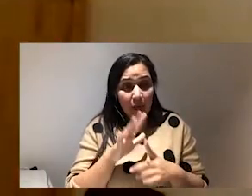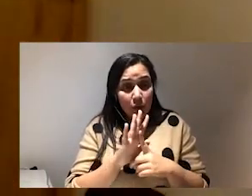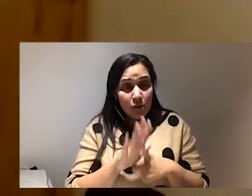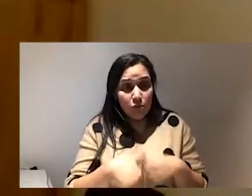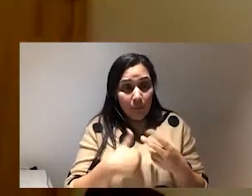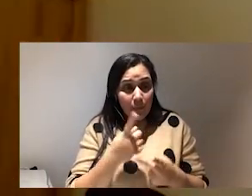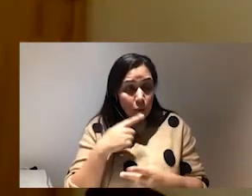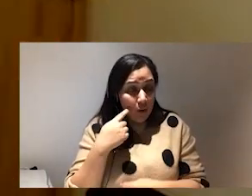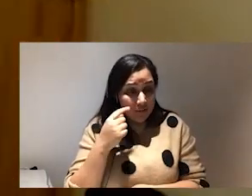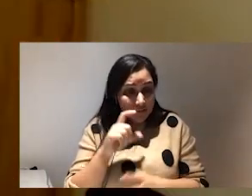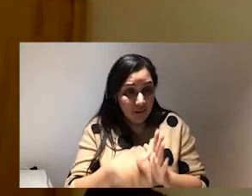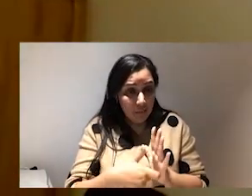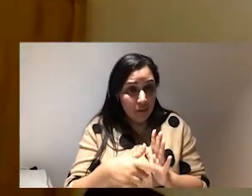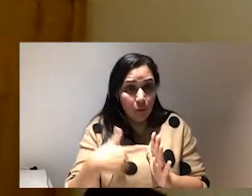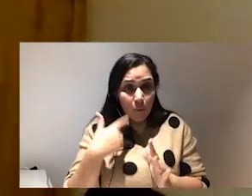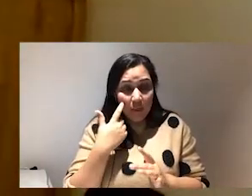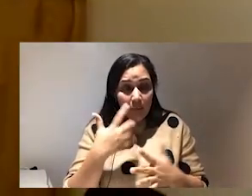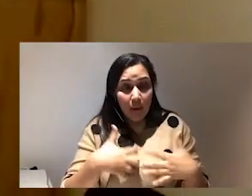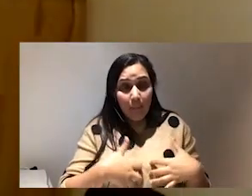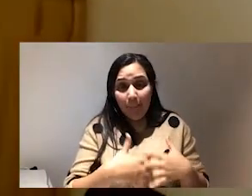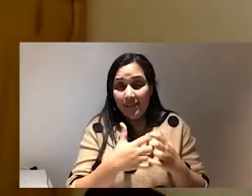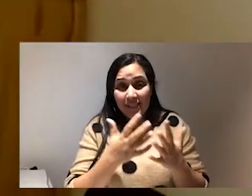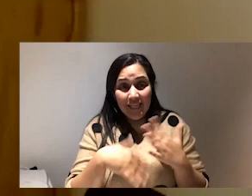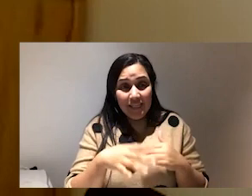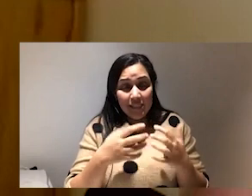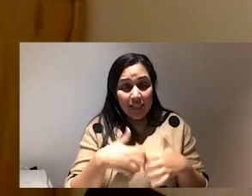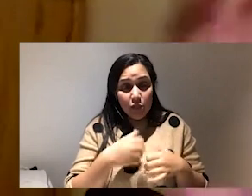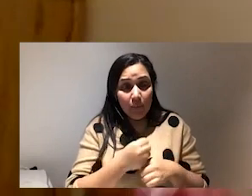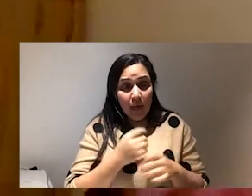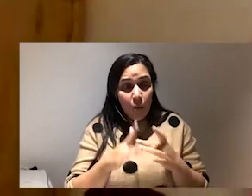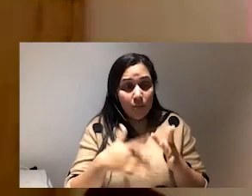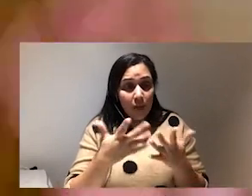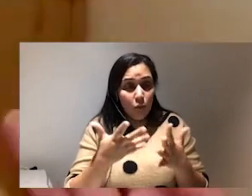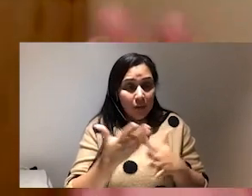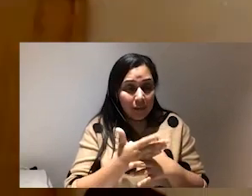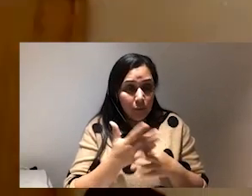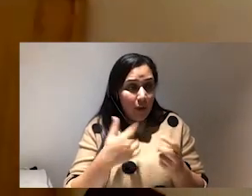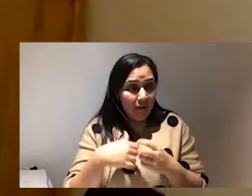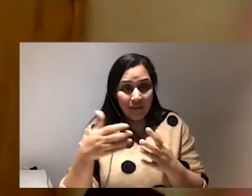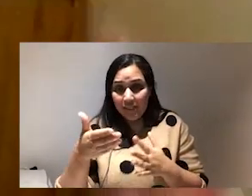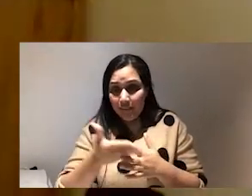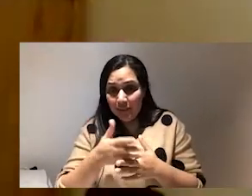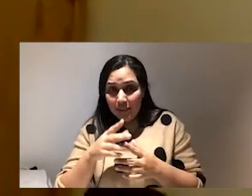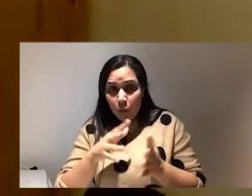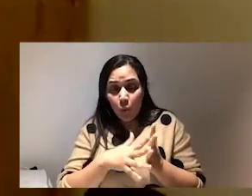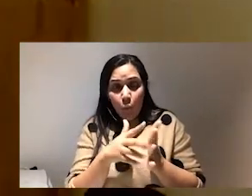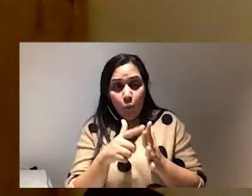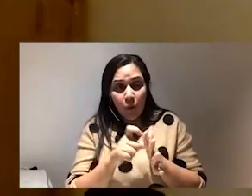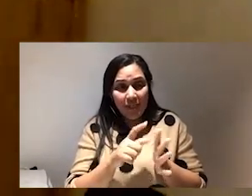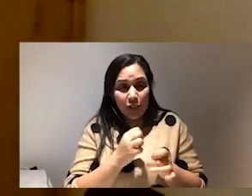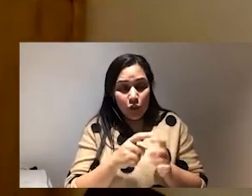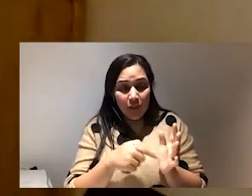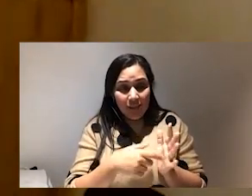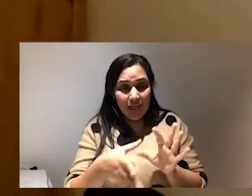and we've been thinking about you know building in tech to make our website more accessible like we've got a kind of accessibility widget that's attached to our website